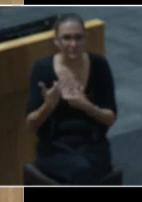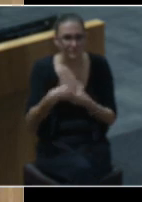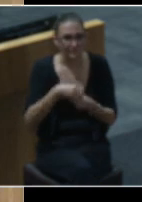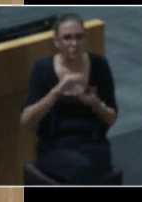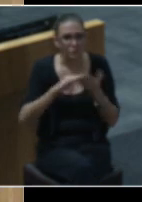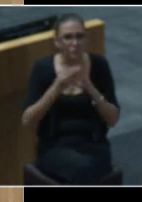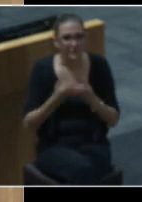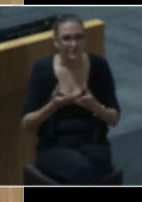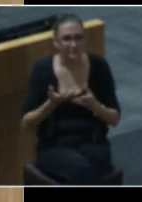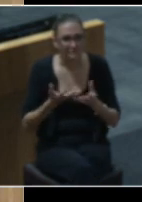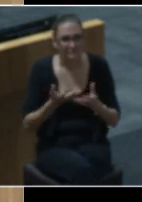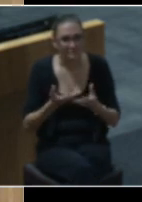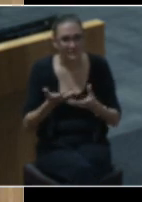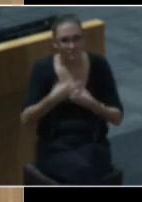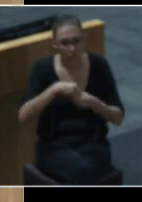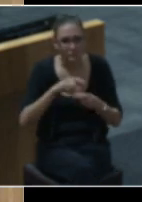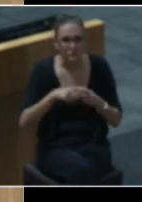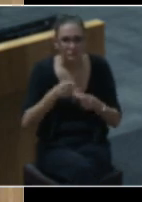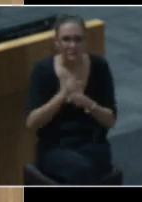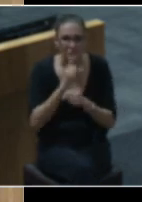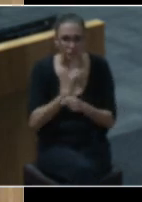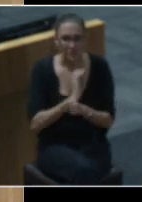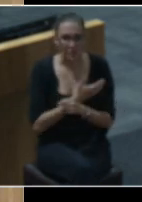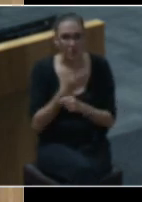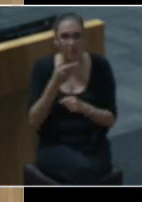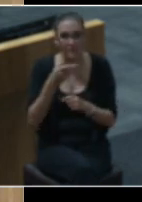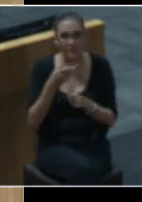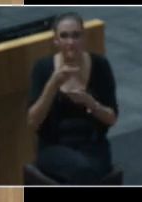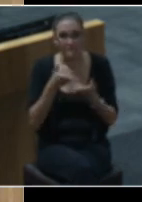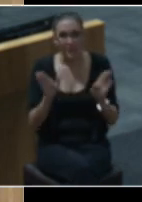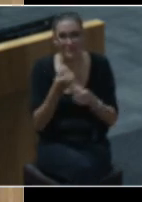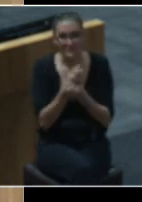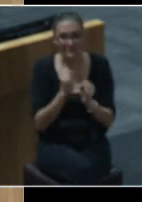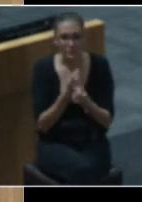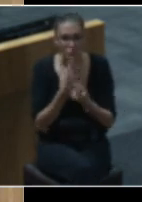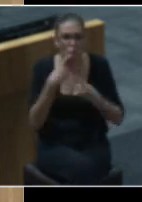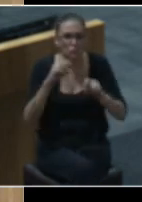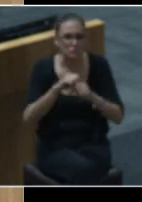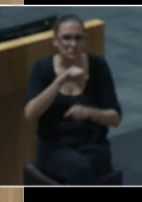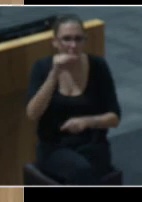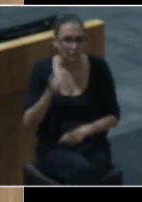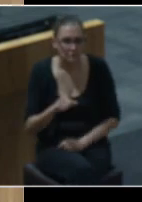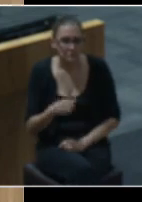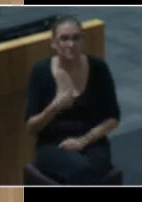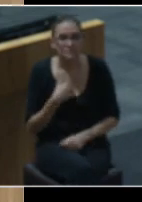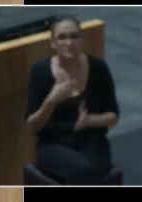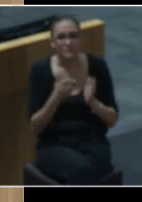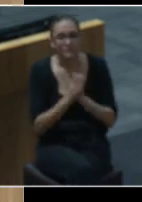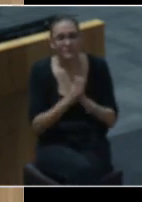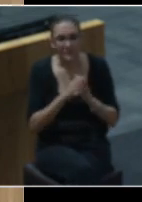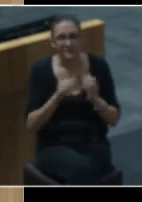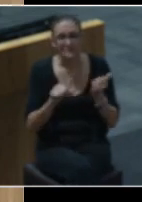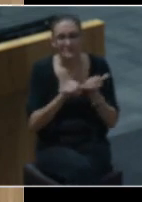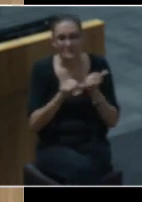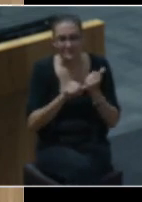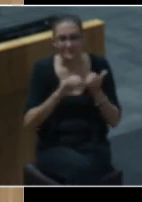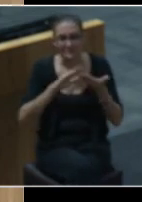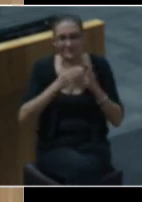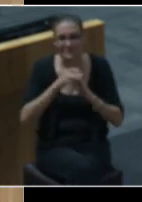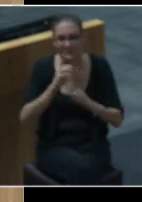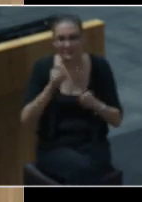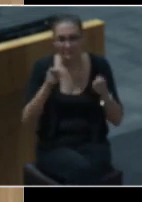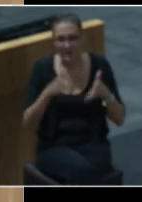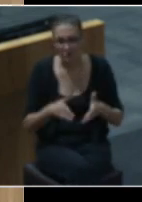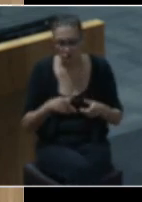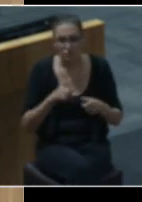redefine how public safety works in Austin. I've asked Deputy City Manager Nurya Rivera-Vandermein to share our